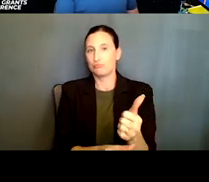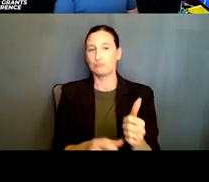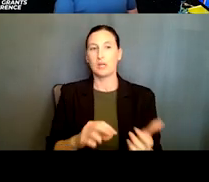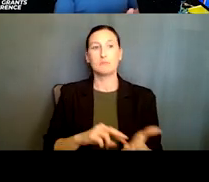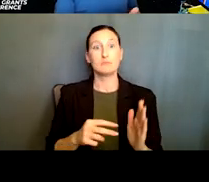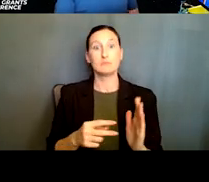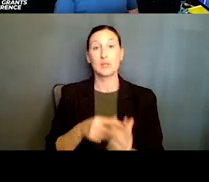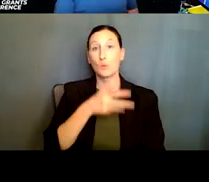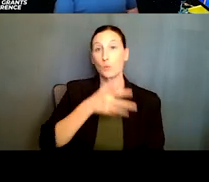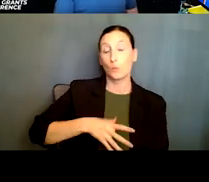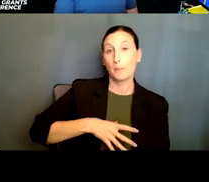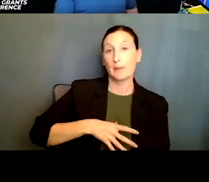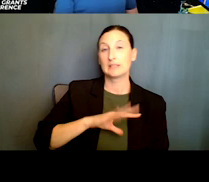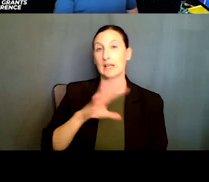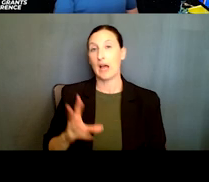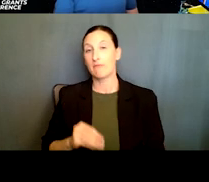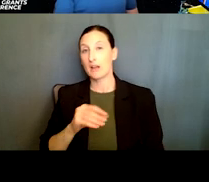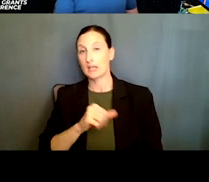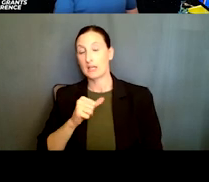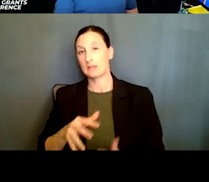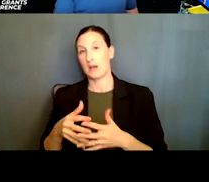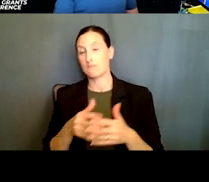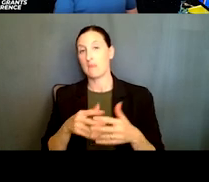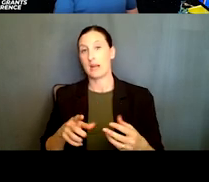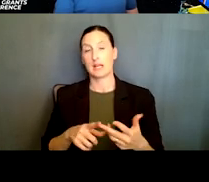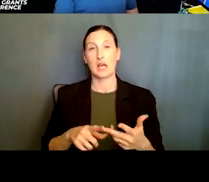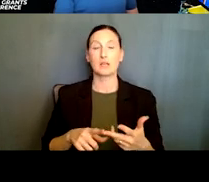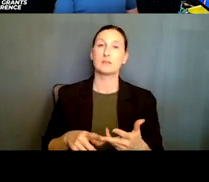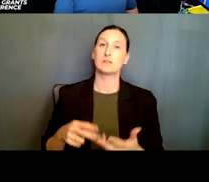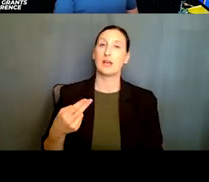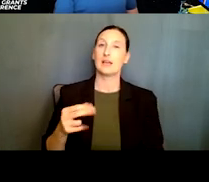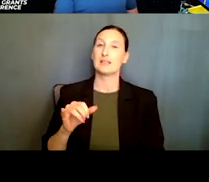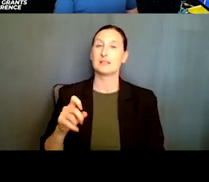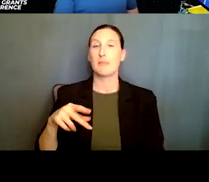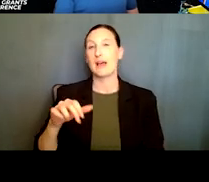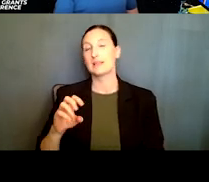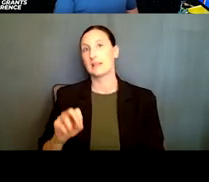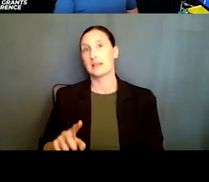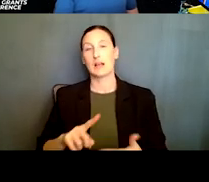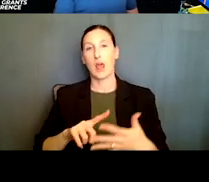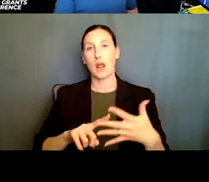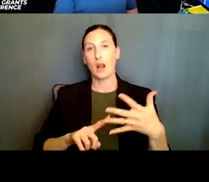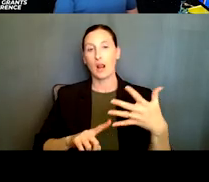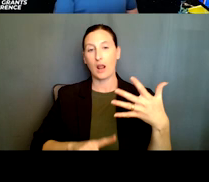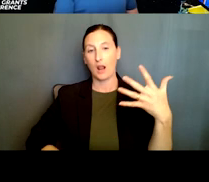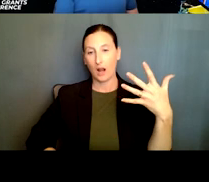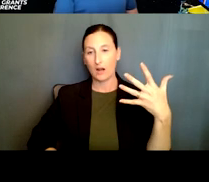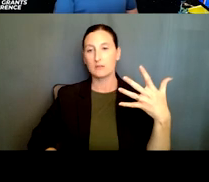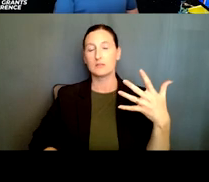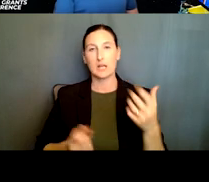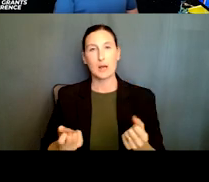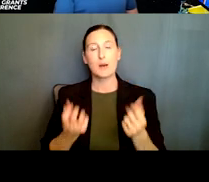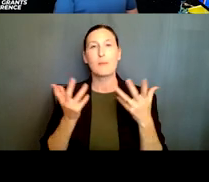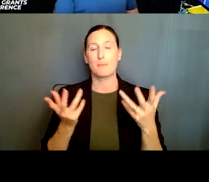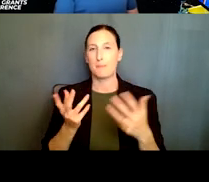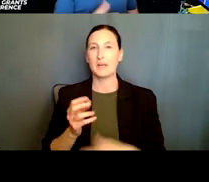women, African Americans, Hispanics and Latinos, American Indians, Alaska Natives, Native Hawaiians and other Pacific